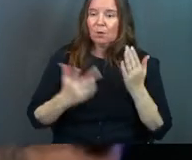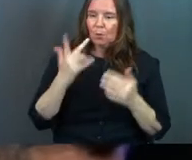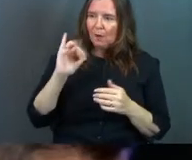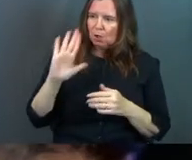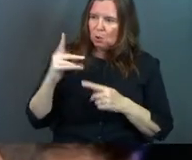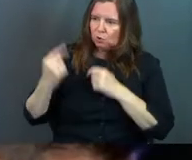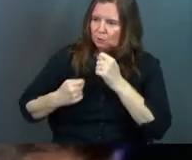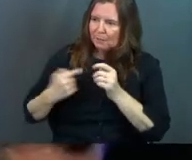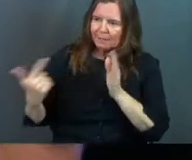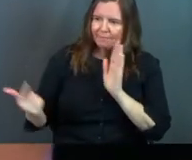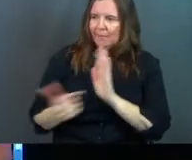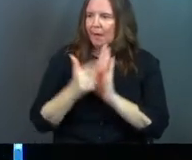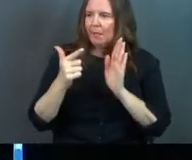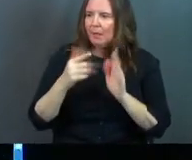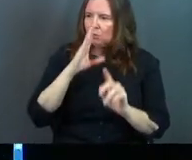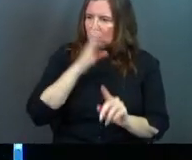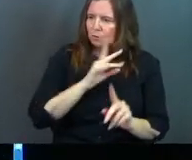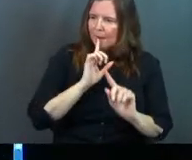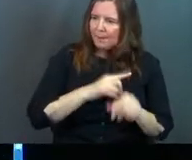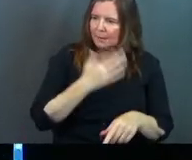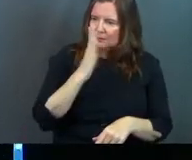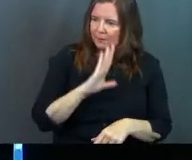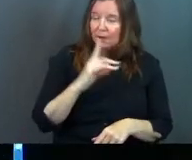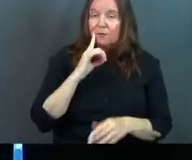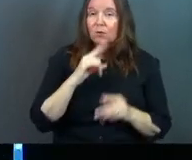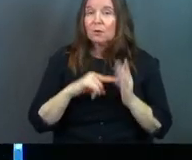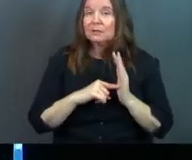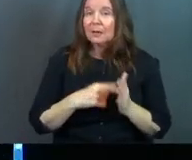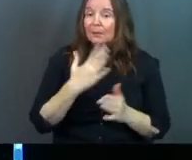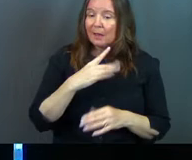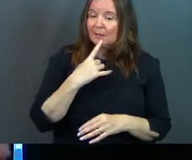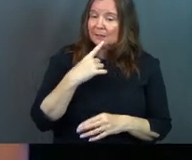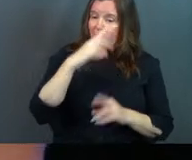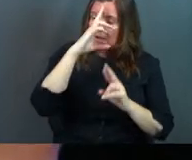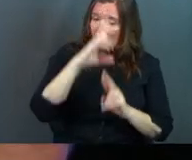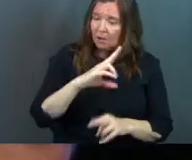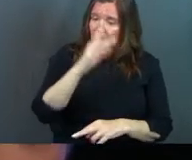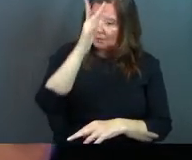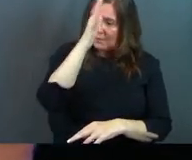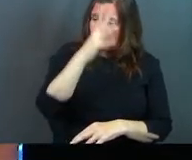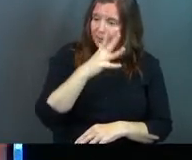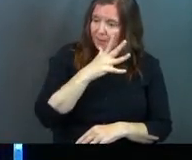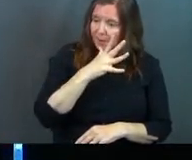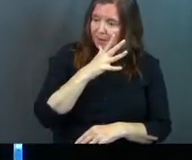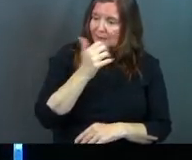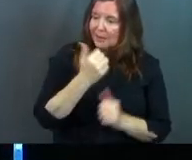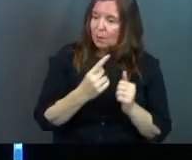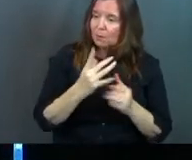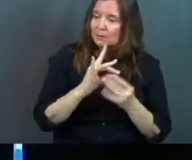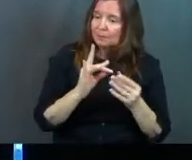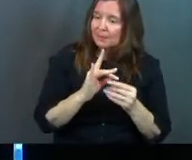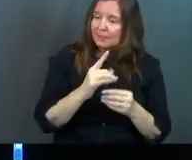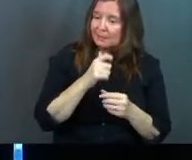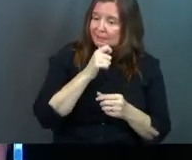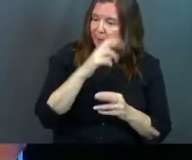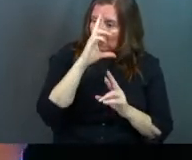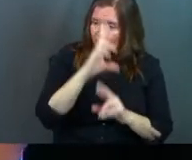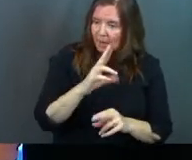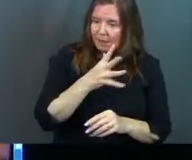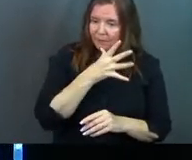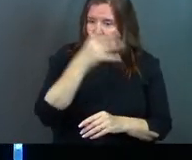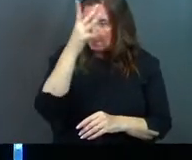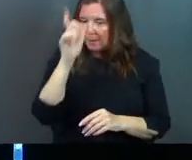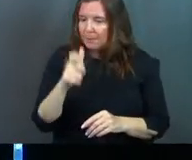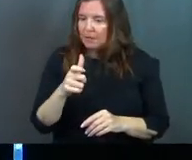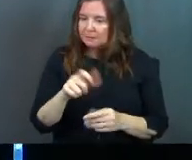you by your traditions violate the direct commandments of God? For instance, God says, honor your father and mother and anyone who speaks disrespectfully of